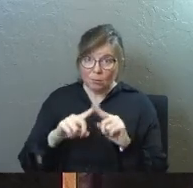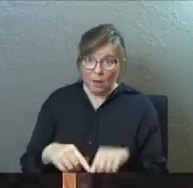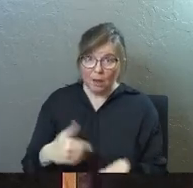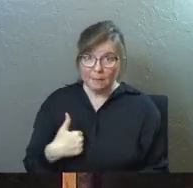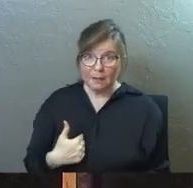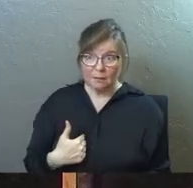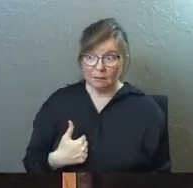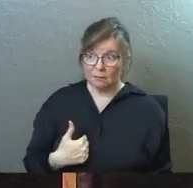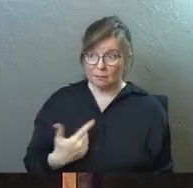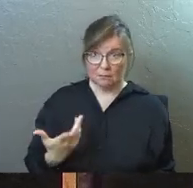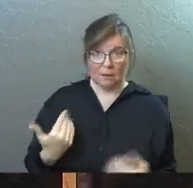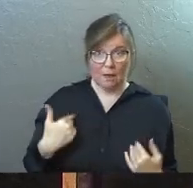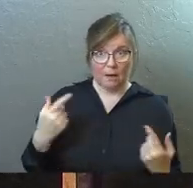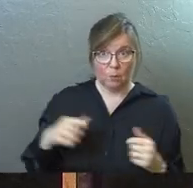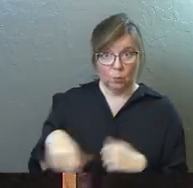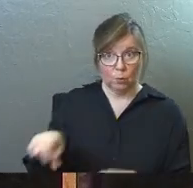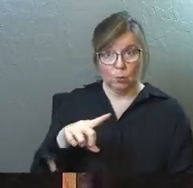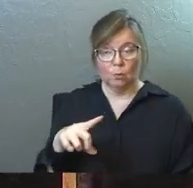bet on you?